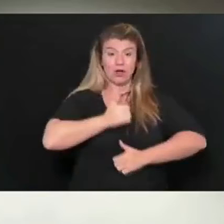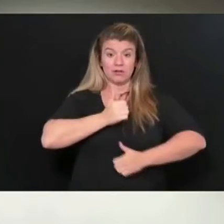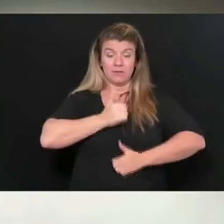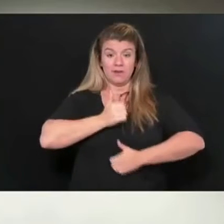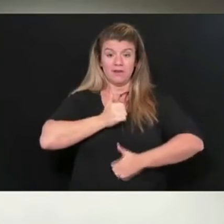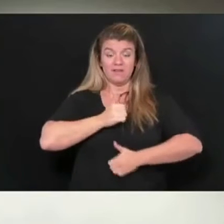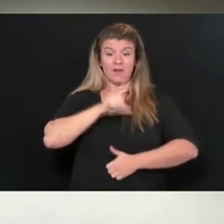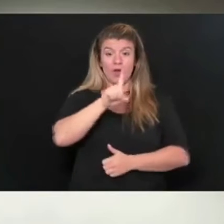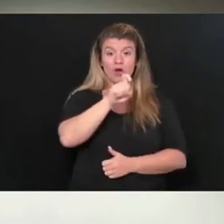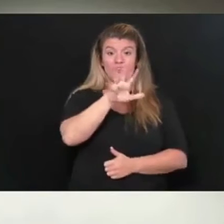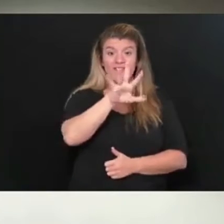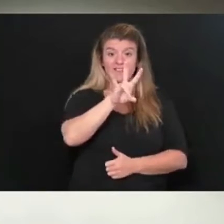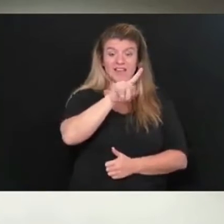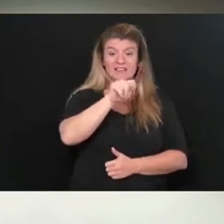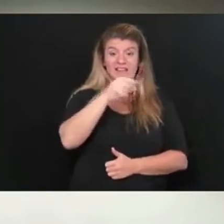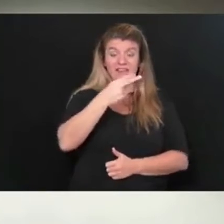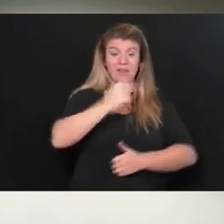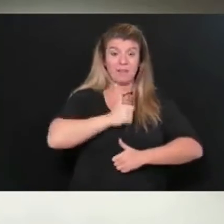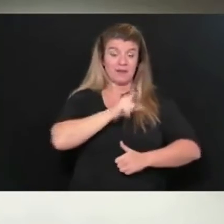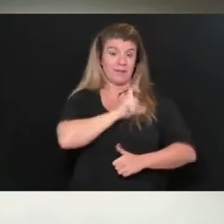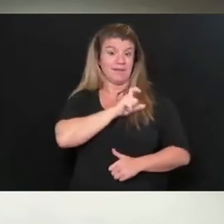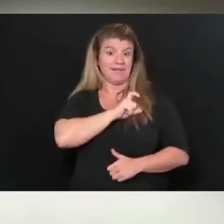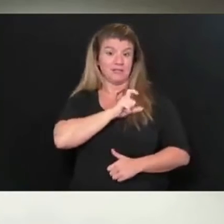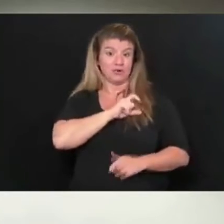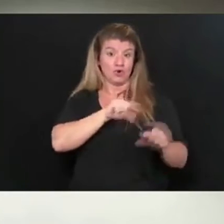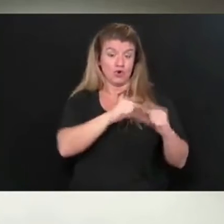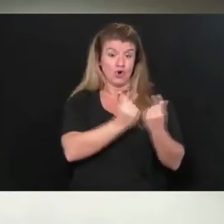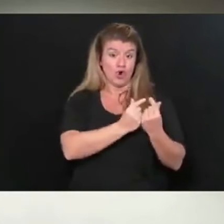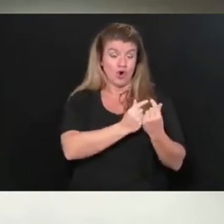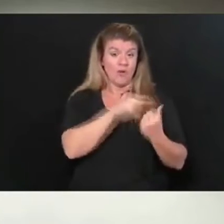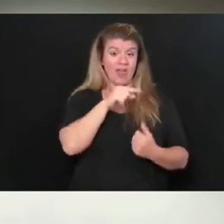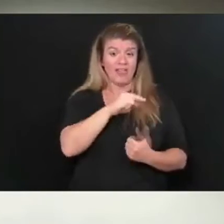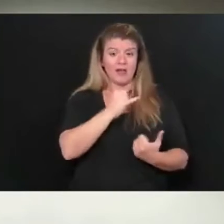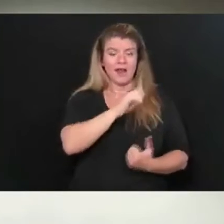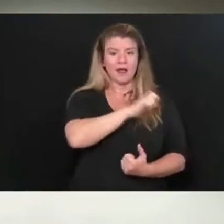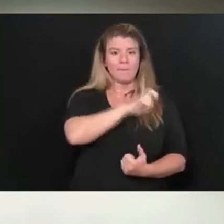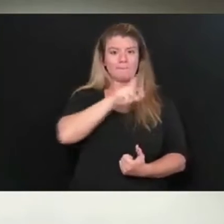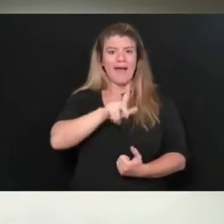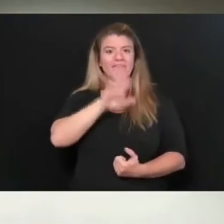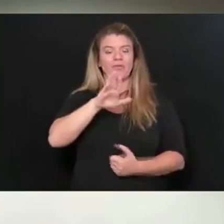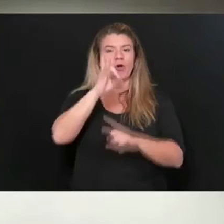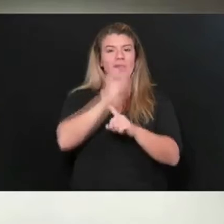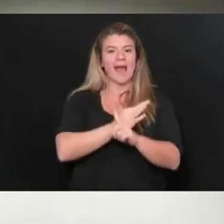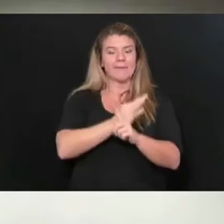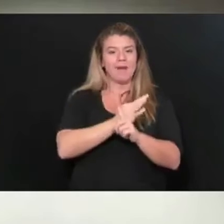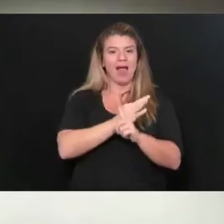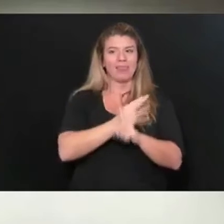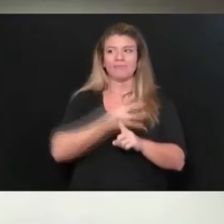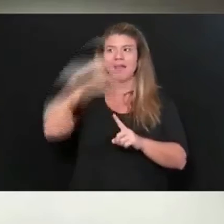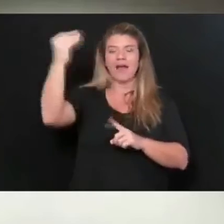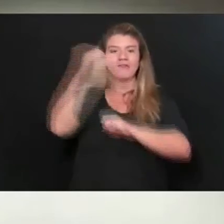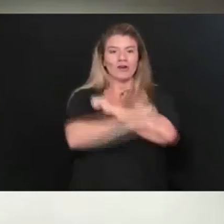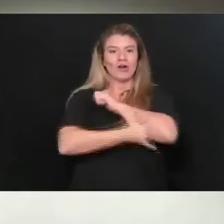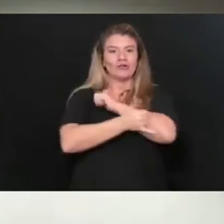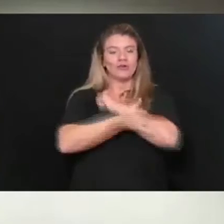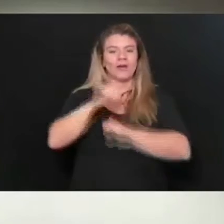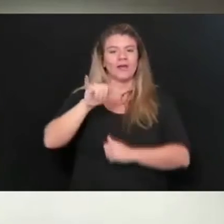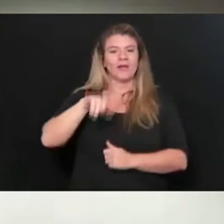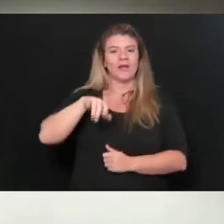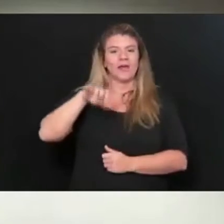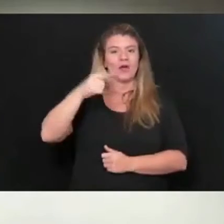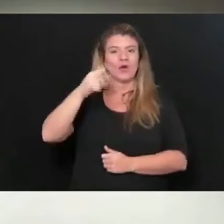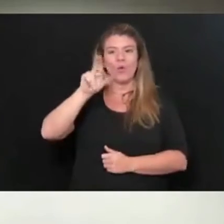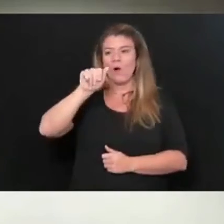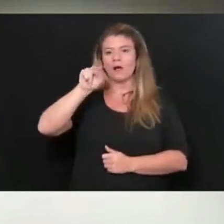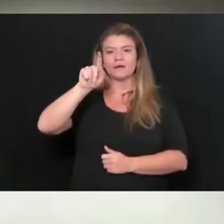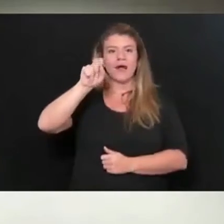from the 157th military police unit who are coming back from their nine-month deployment at Guantanamo Bay. We